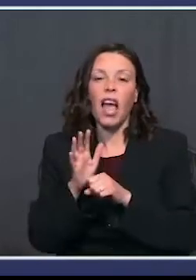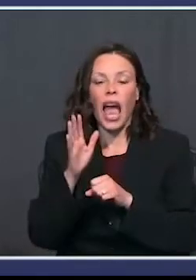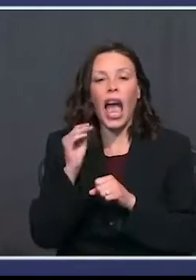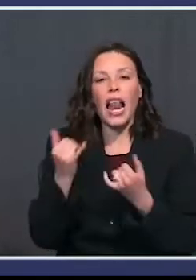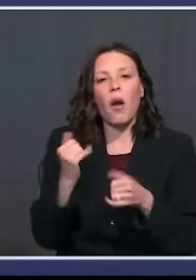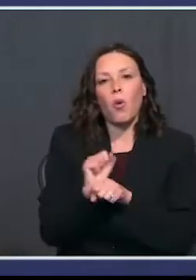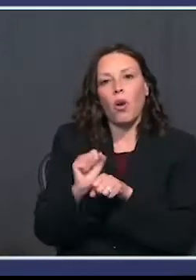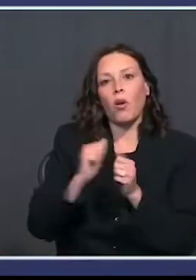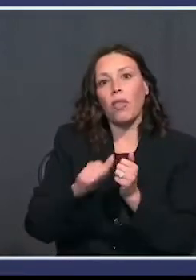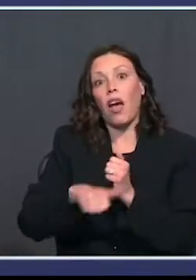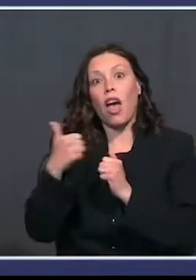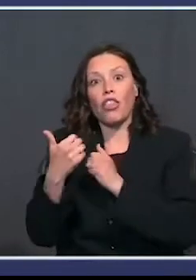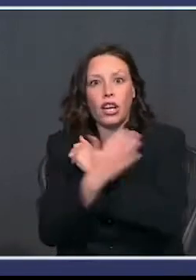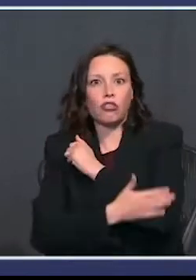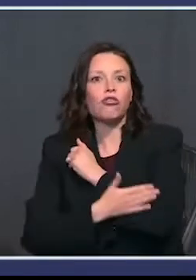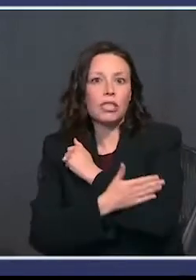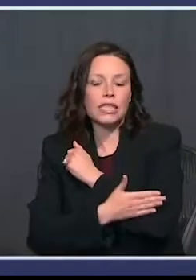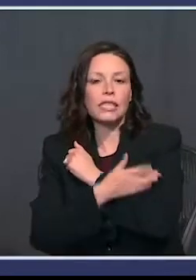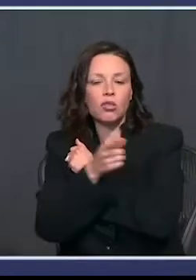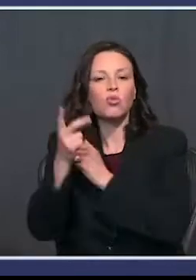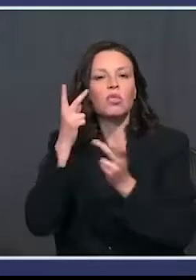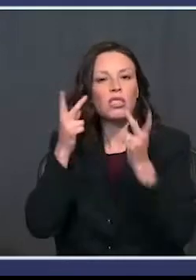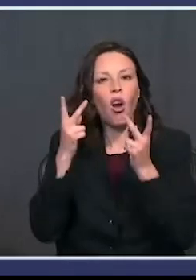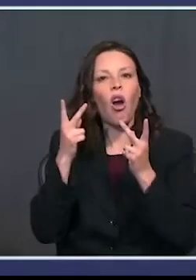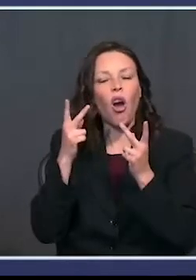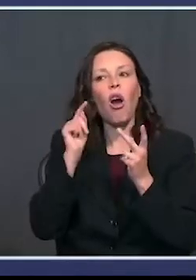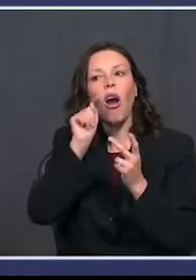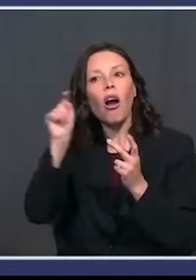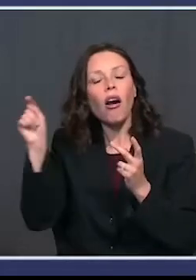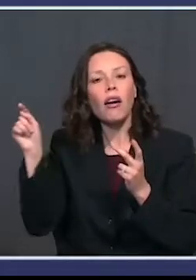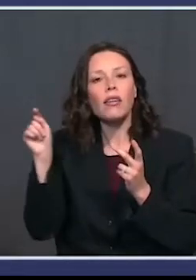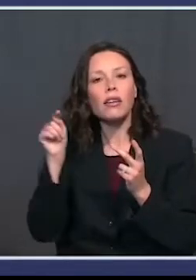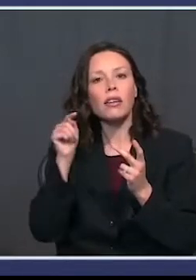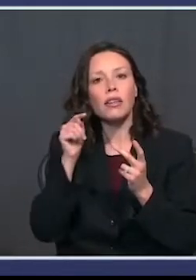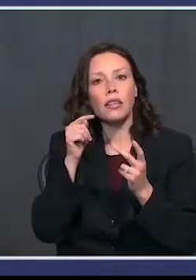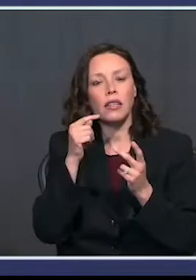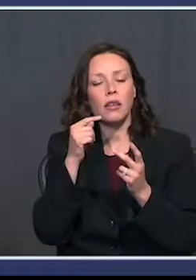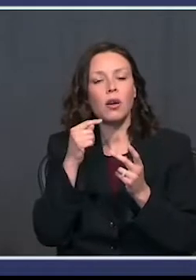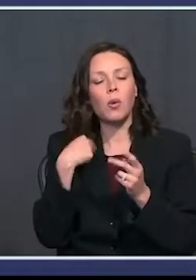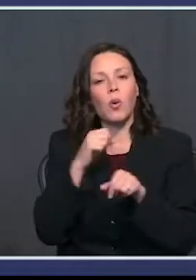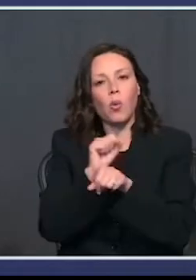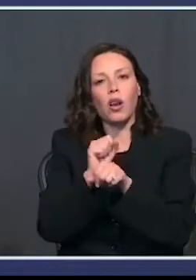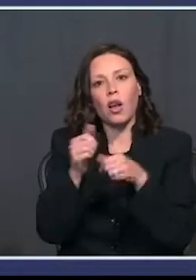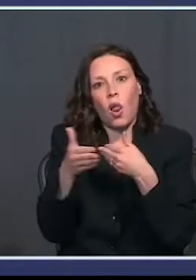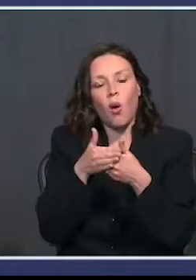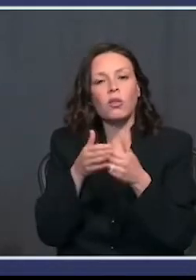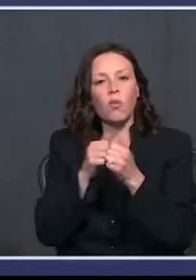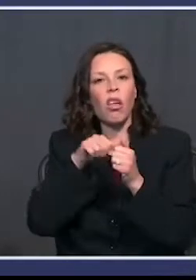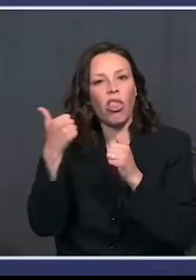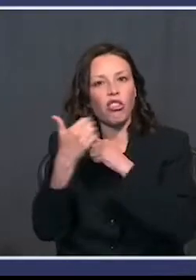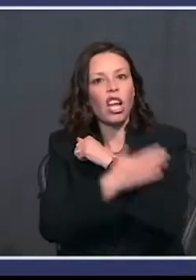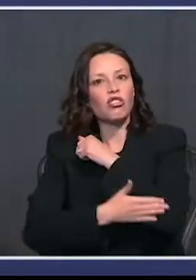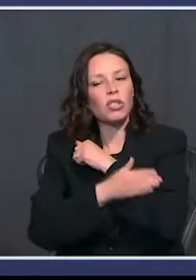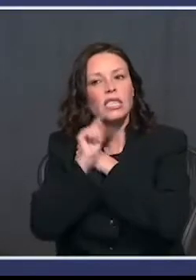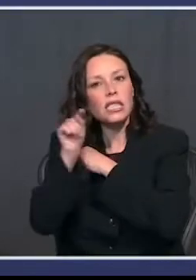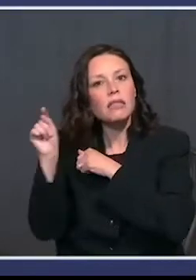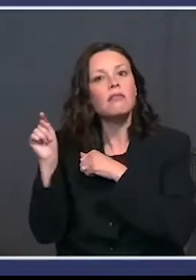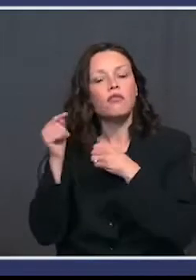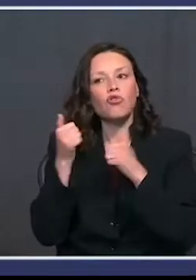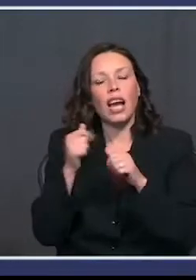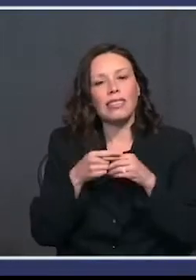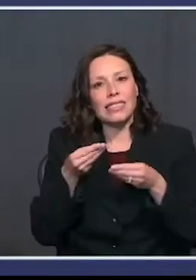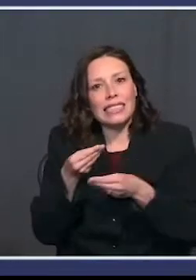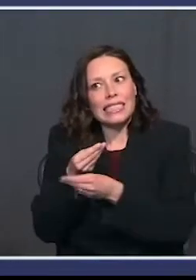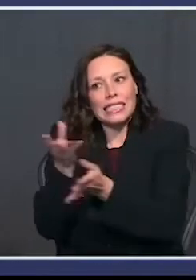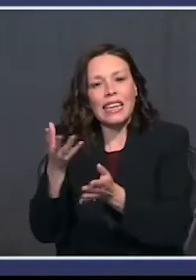we're working with other nations. As you see, actually, by looking at your screen today, we're working very closely with other nations also to get the